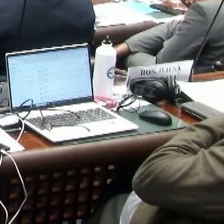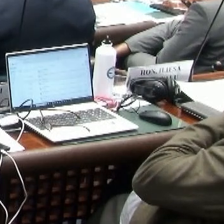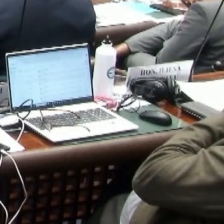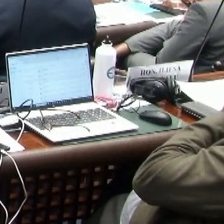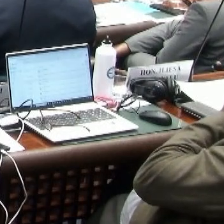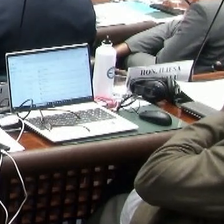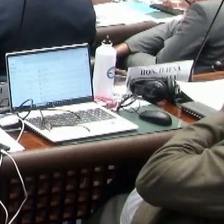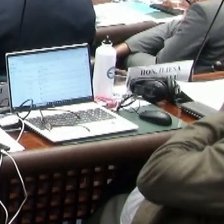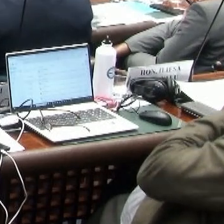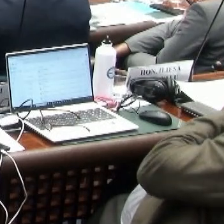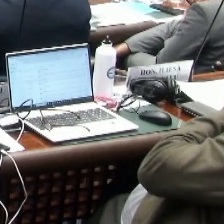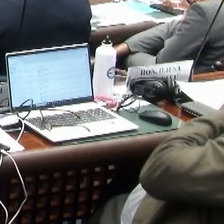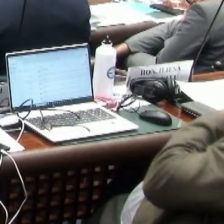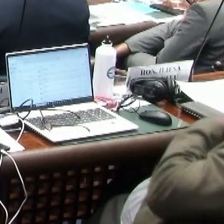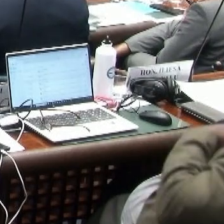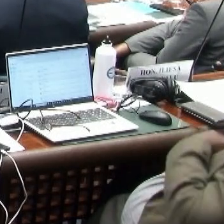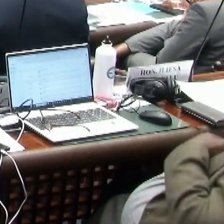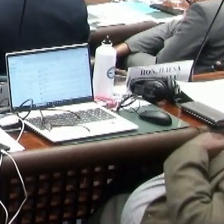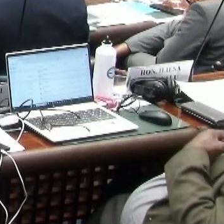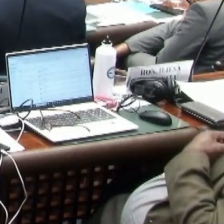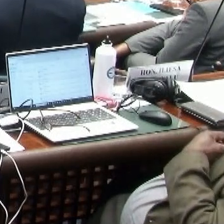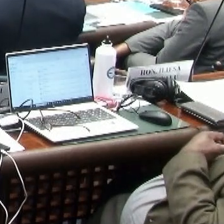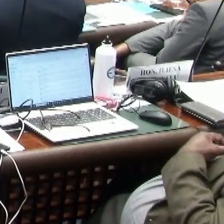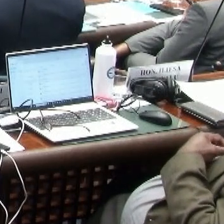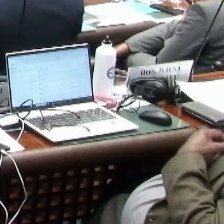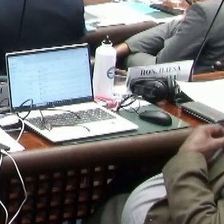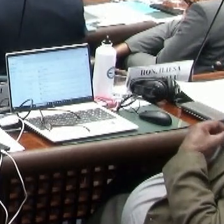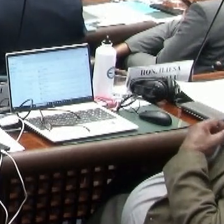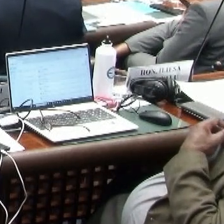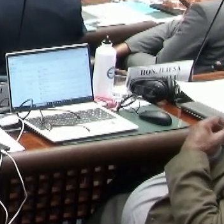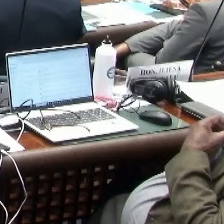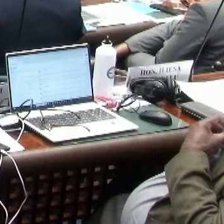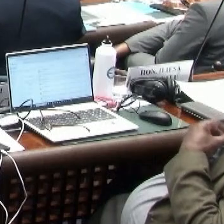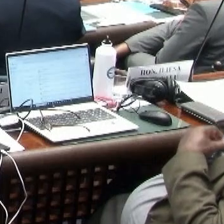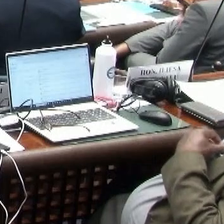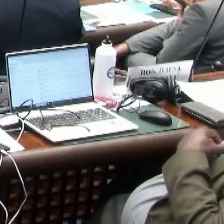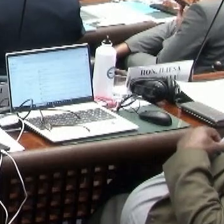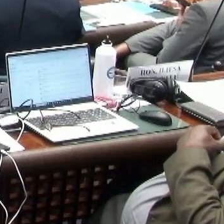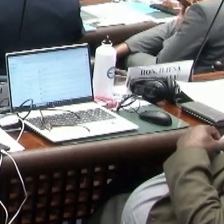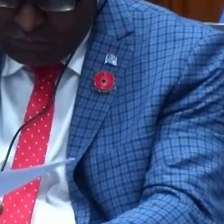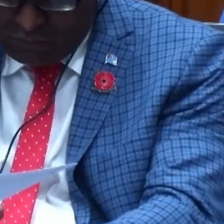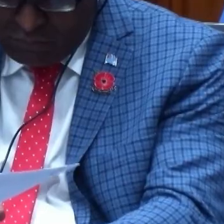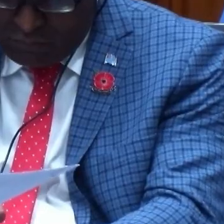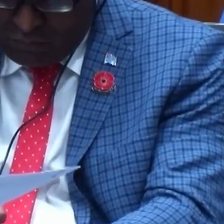Thank you. I thank the Honourable Member for the question which has also been